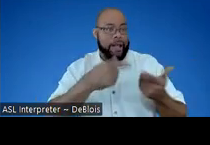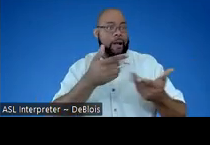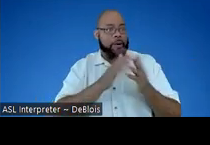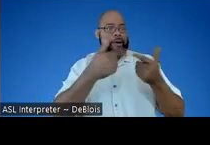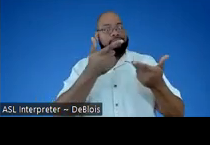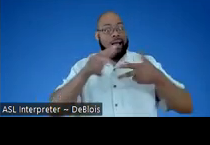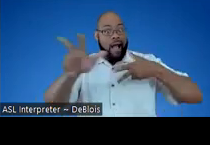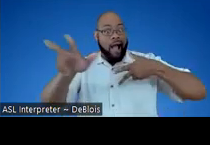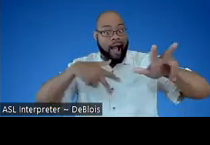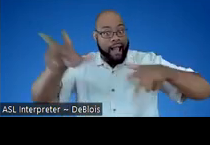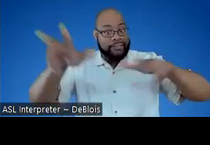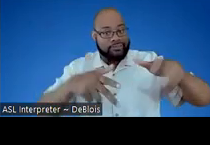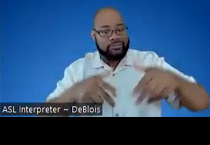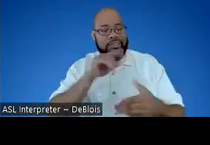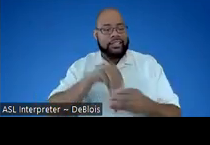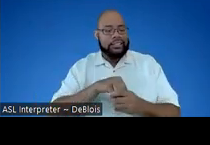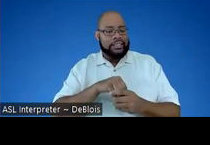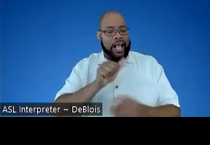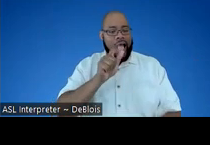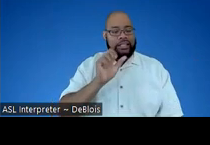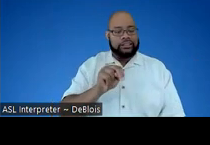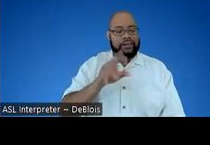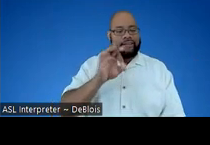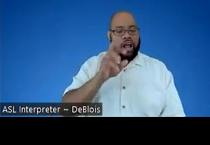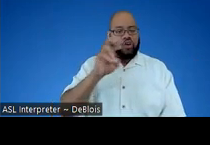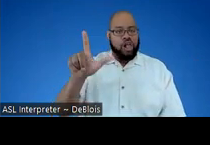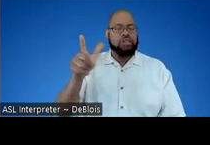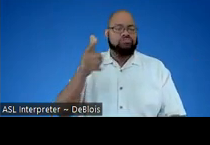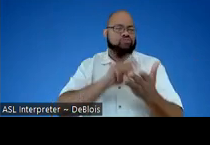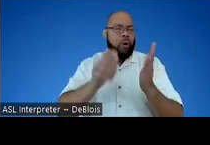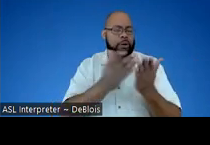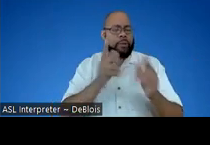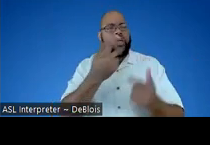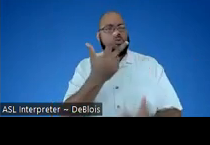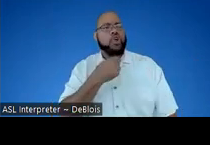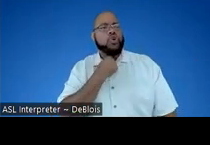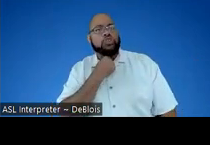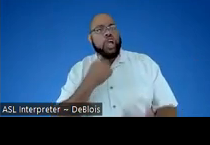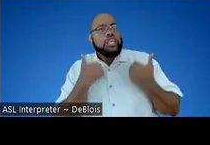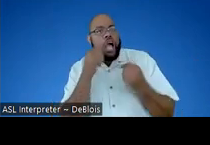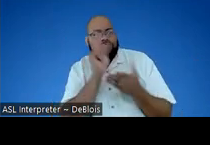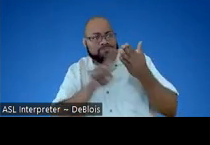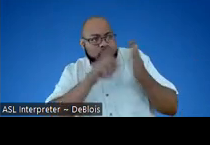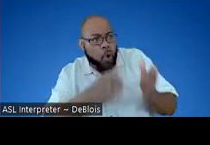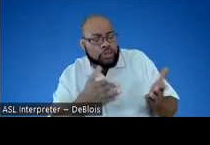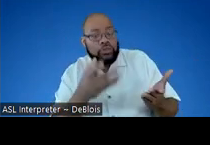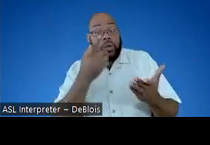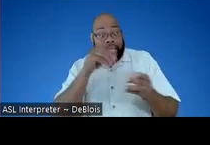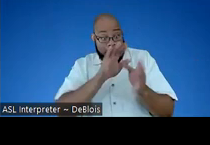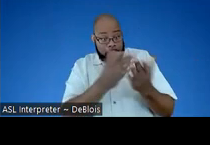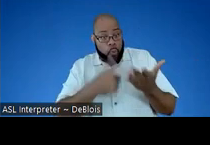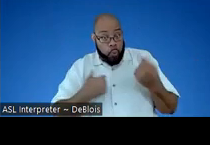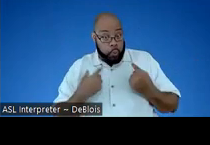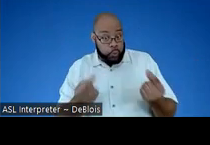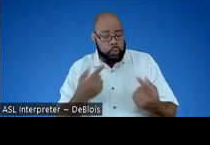um, that's written by Alison Farrell. Um, and it's really about three curious young explorers. And so in it, what we've done